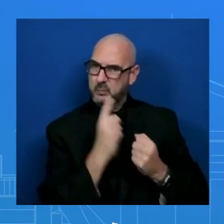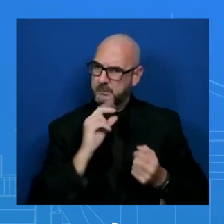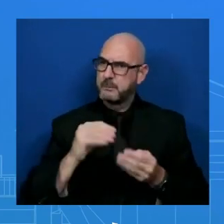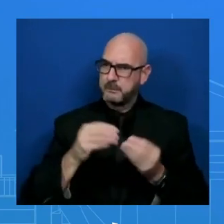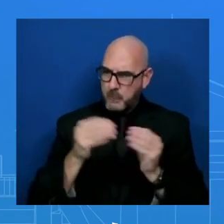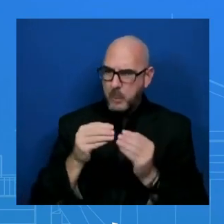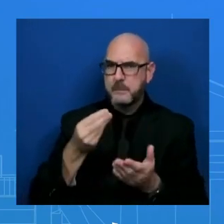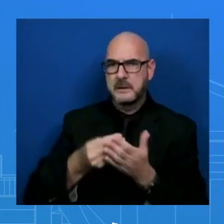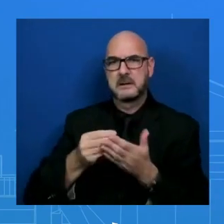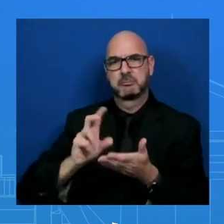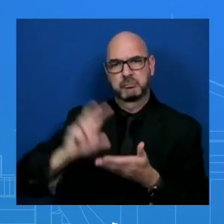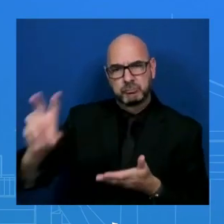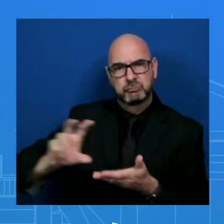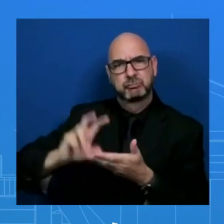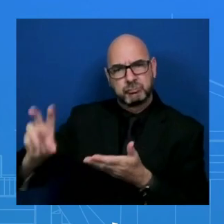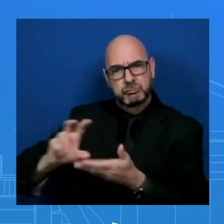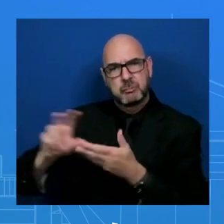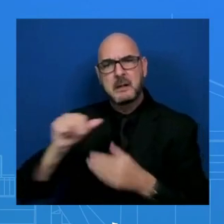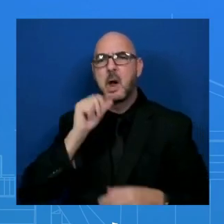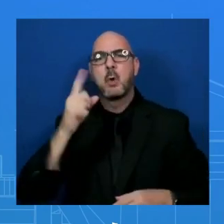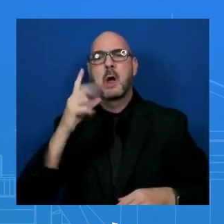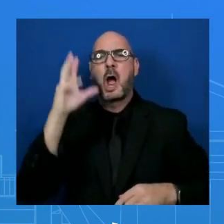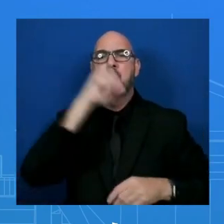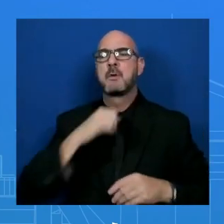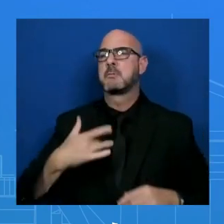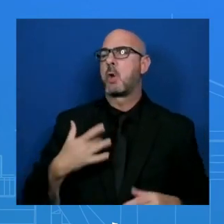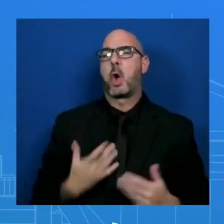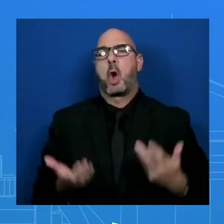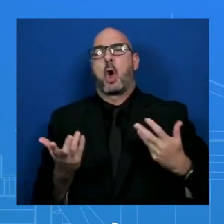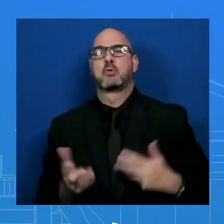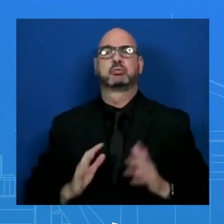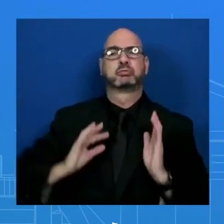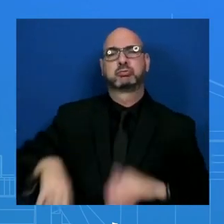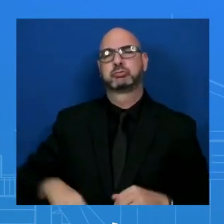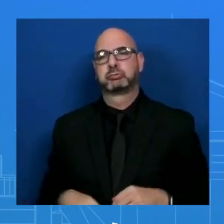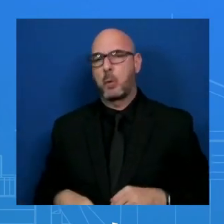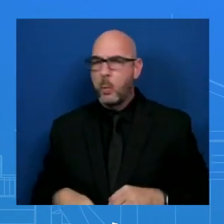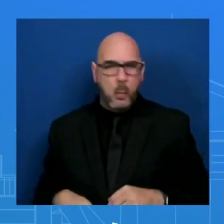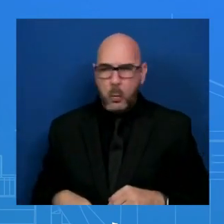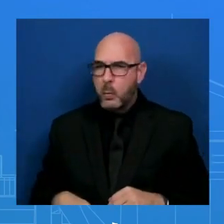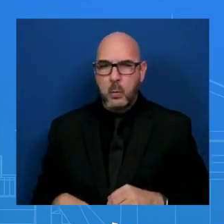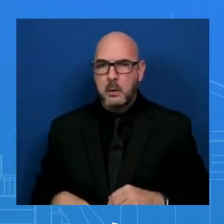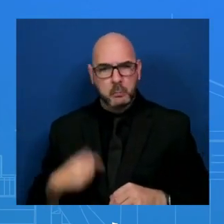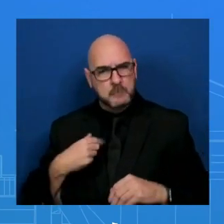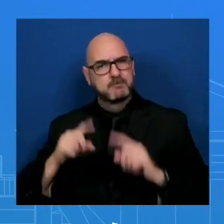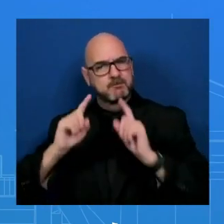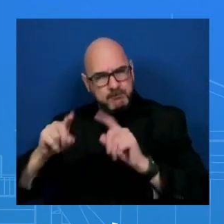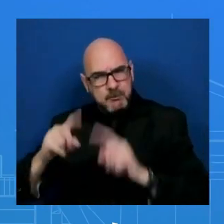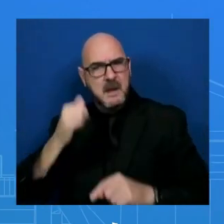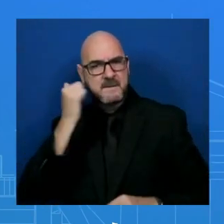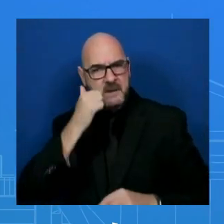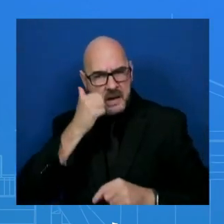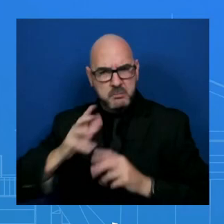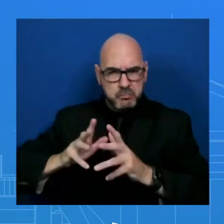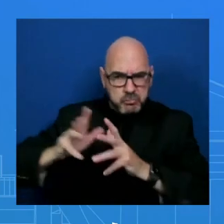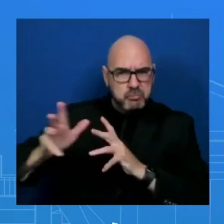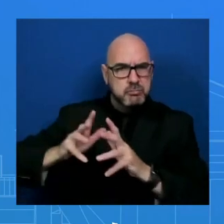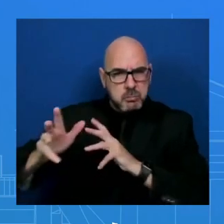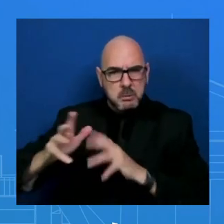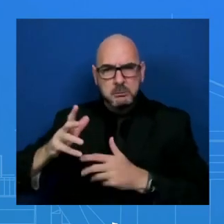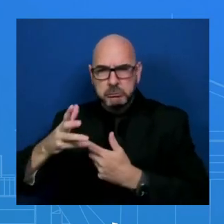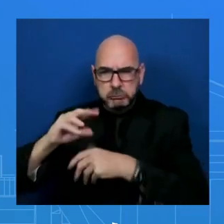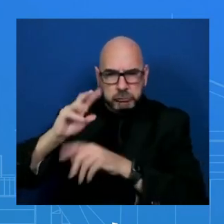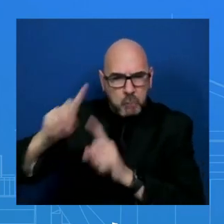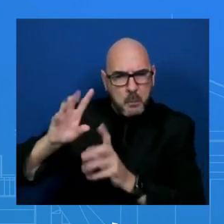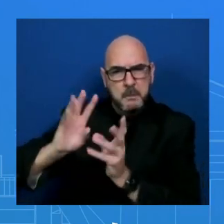take that for granted. That's something we need to go work at every day, consult with members, ensure we're answering their questions, ensure accountability for